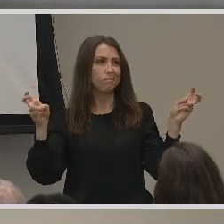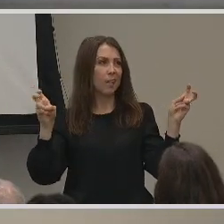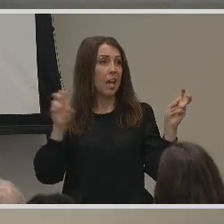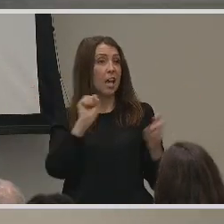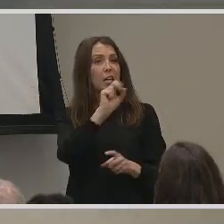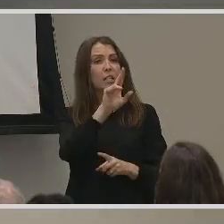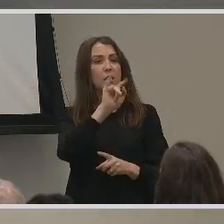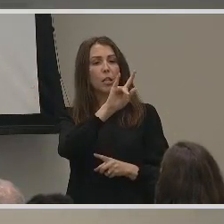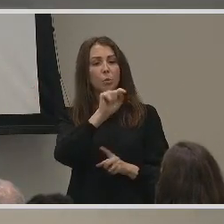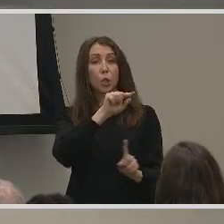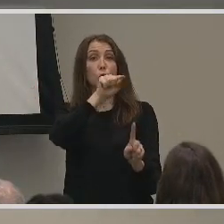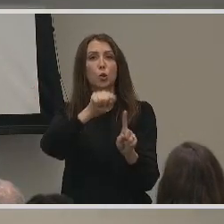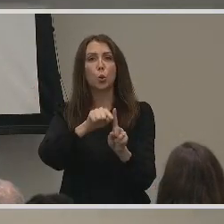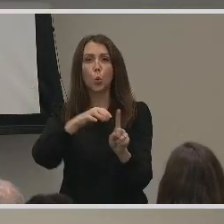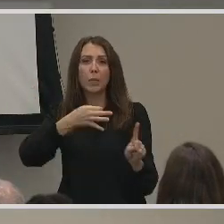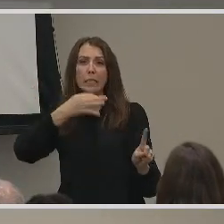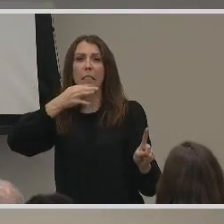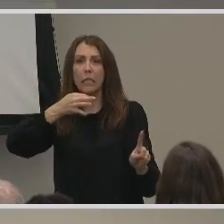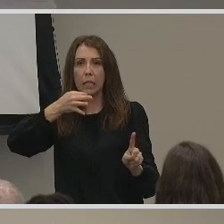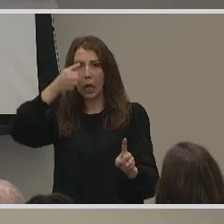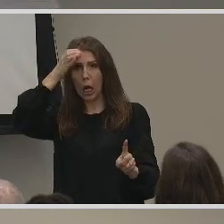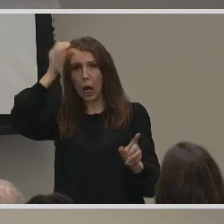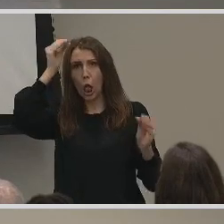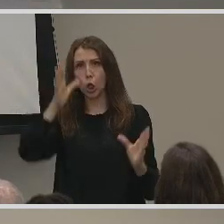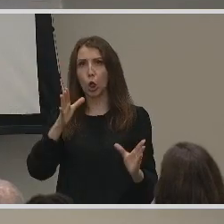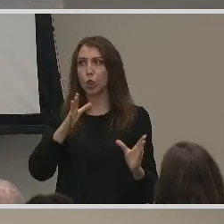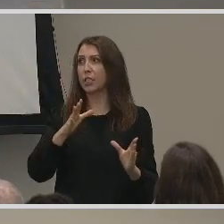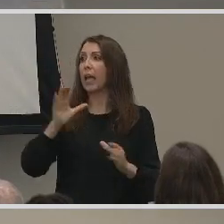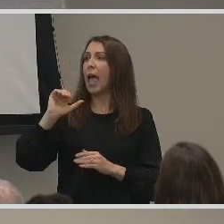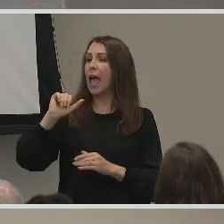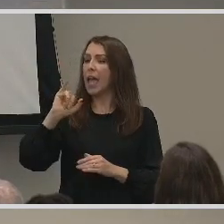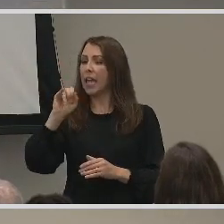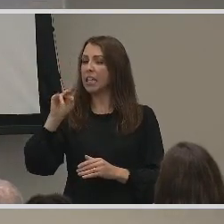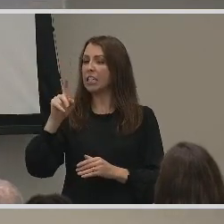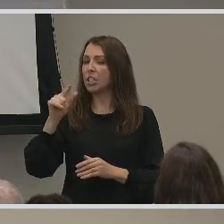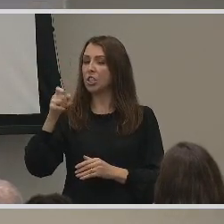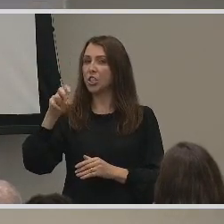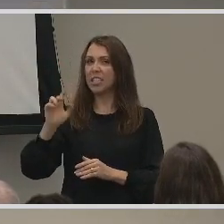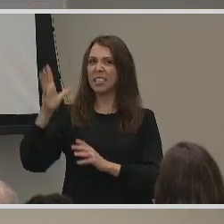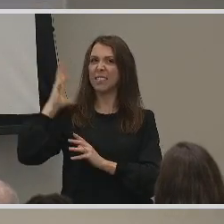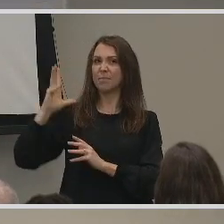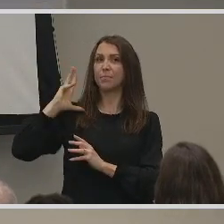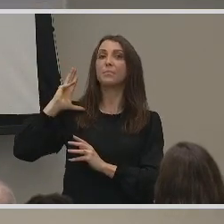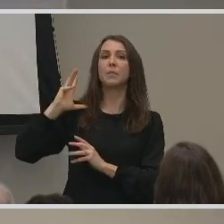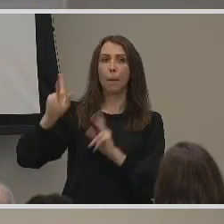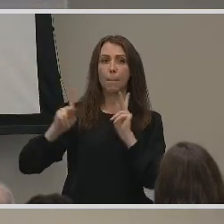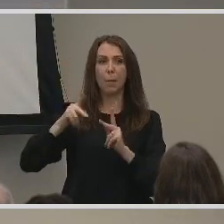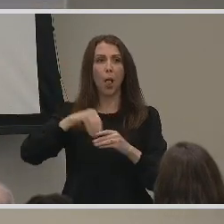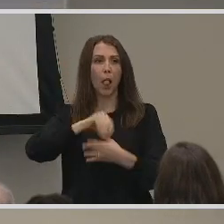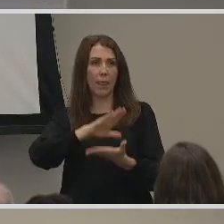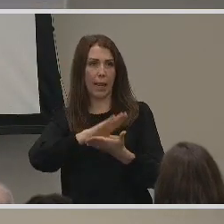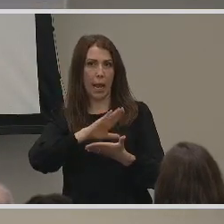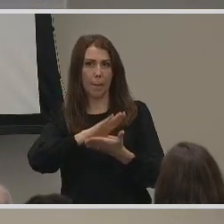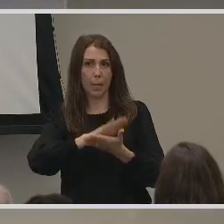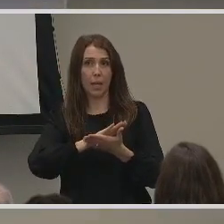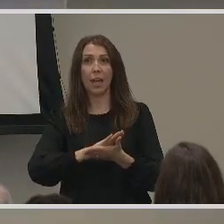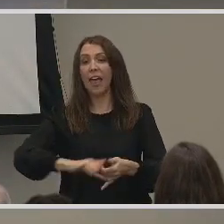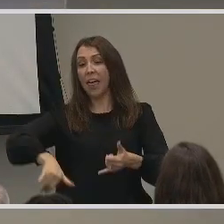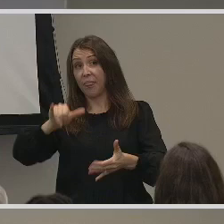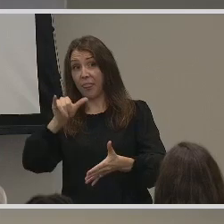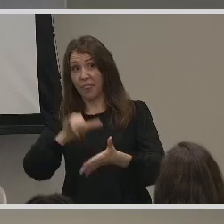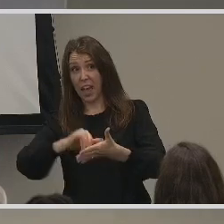scholars, indigenous peoples, and the academy. And this, as I said before, will be our last lecture for